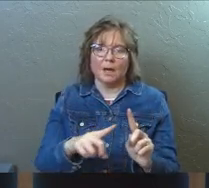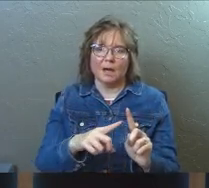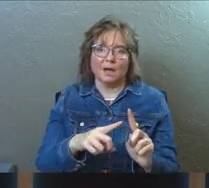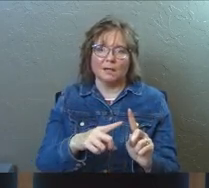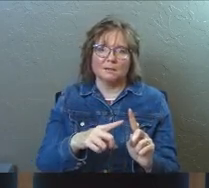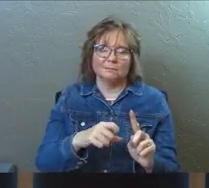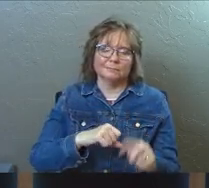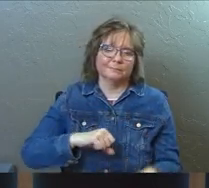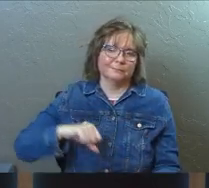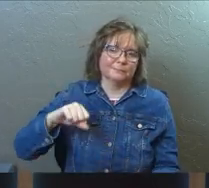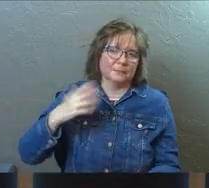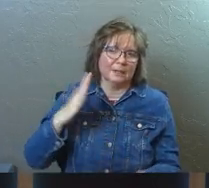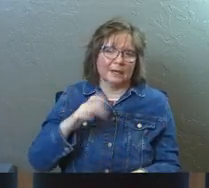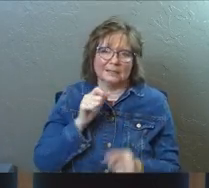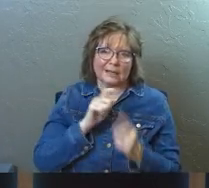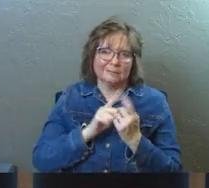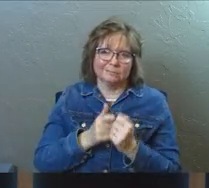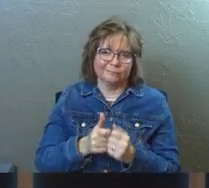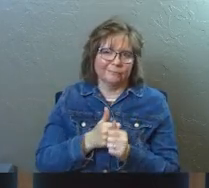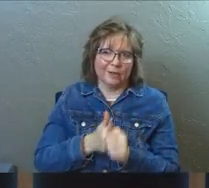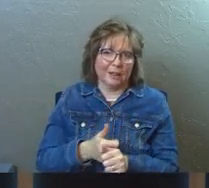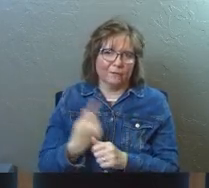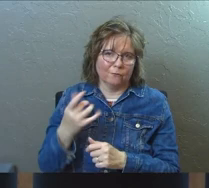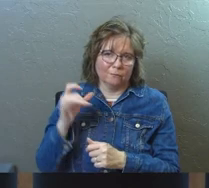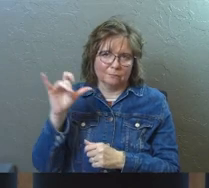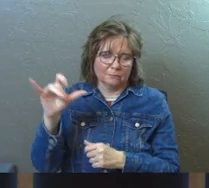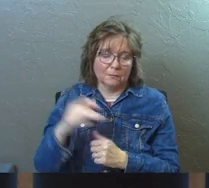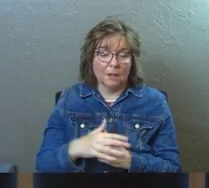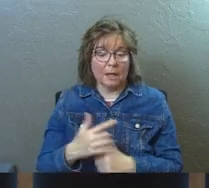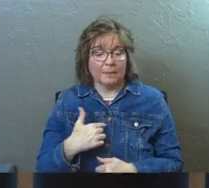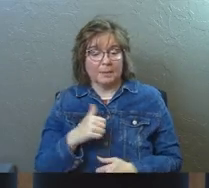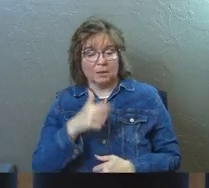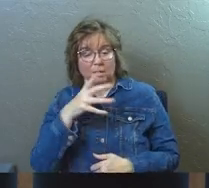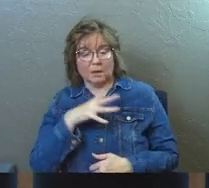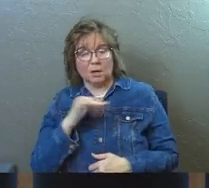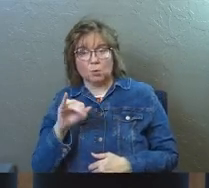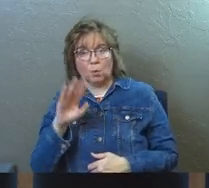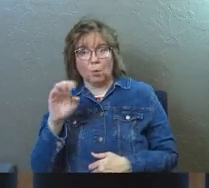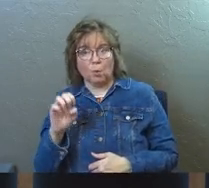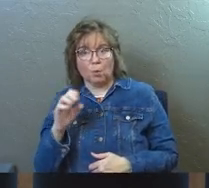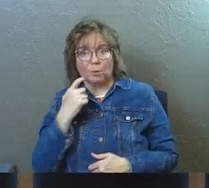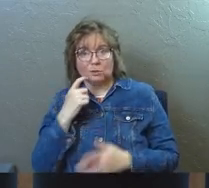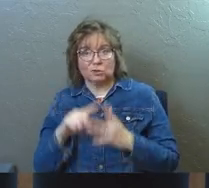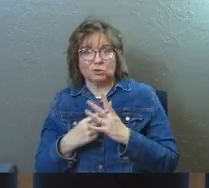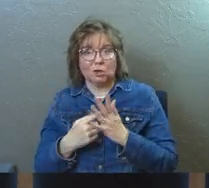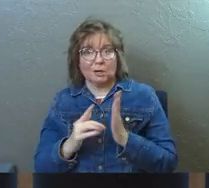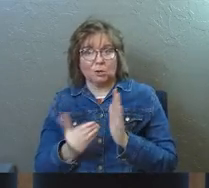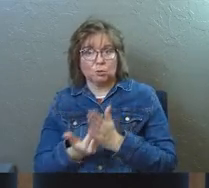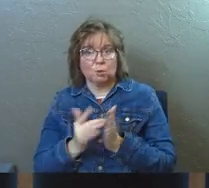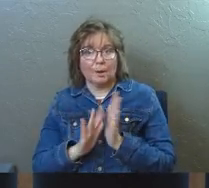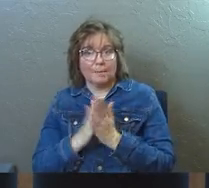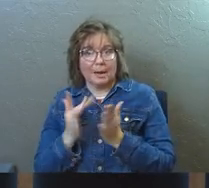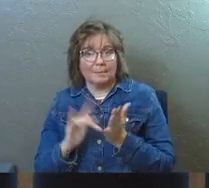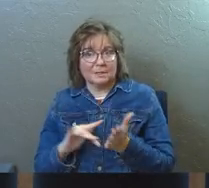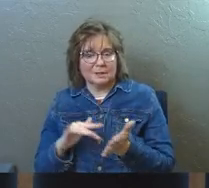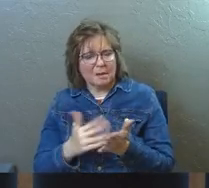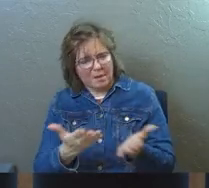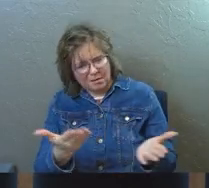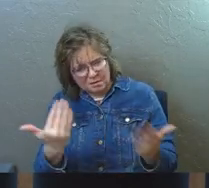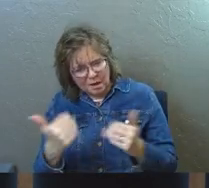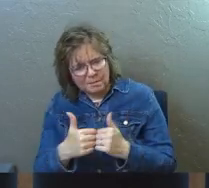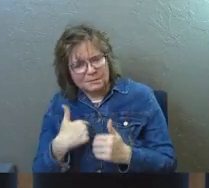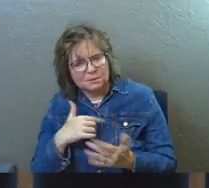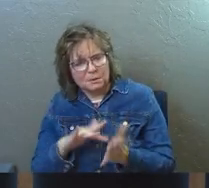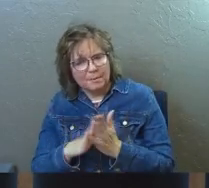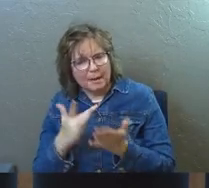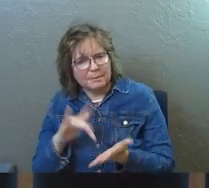was far from God and hadn't walked with him in forever. And me and this other guy, Joe, were starting up this new Bible study. And I'm like, Steve,